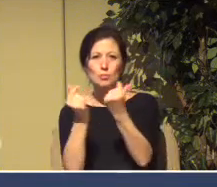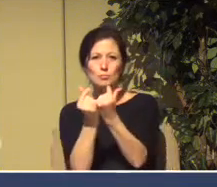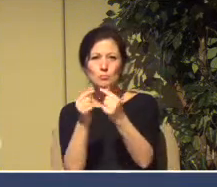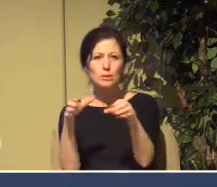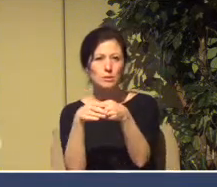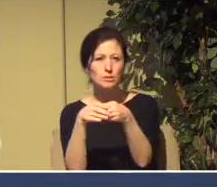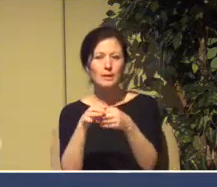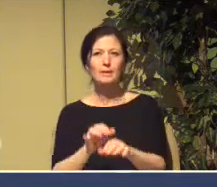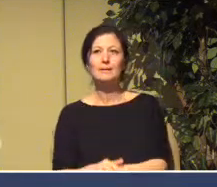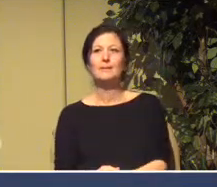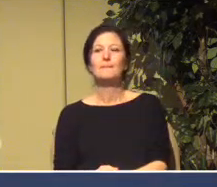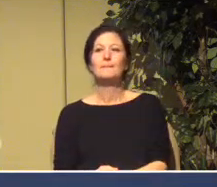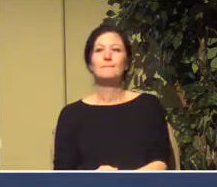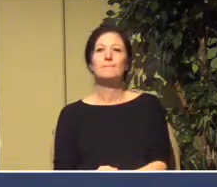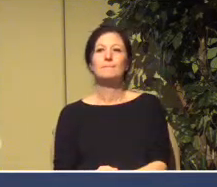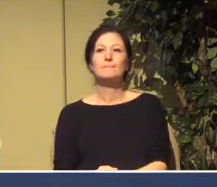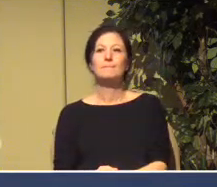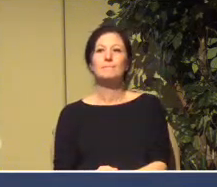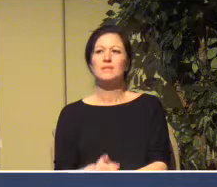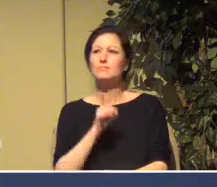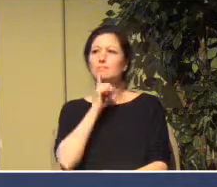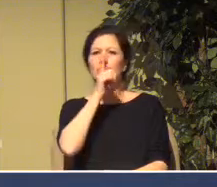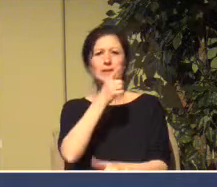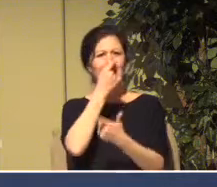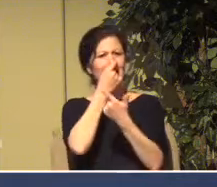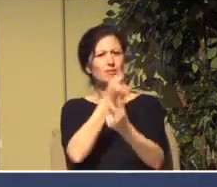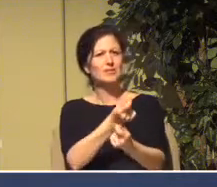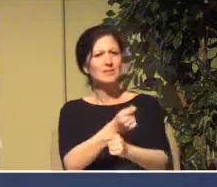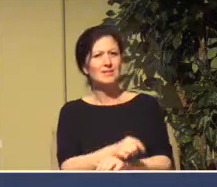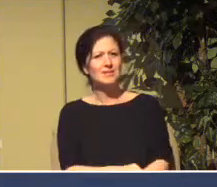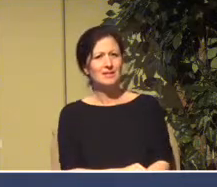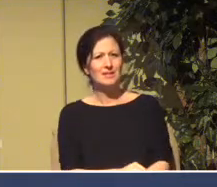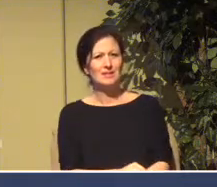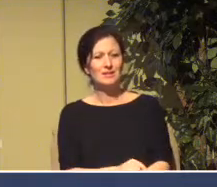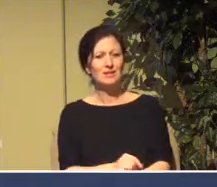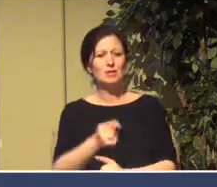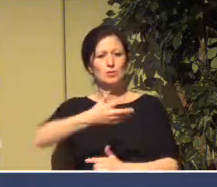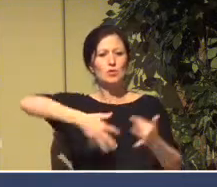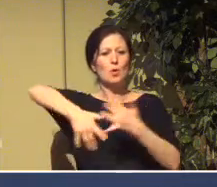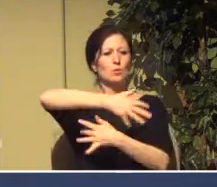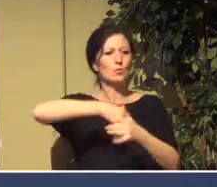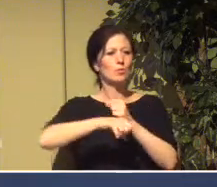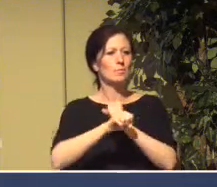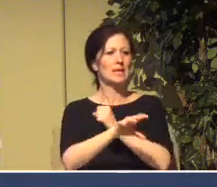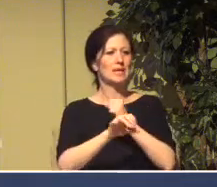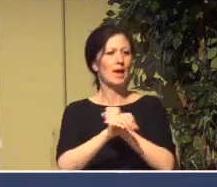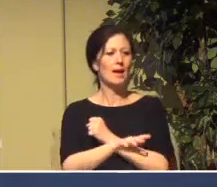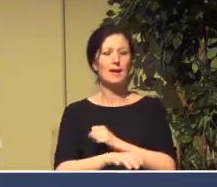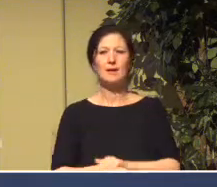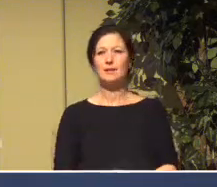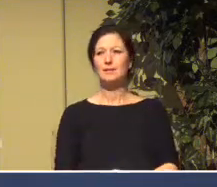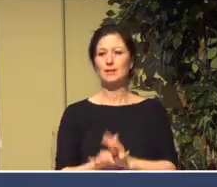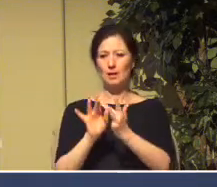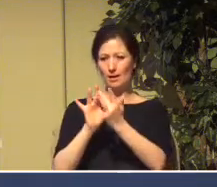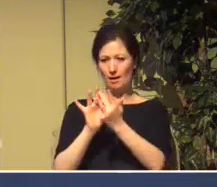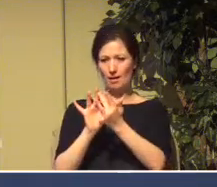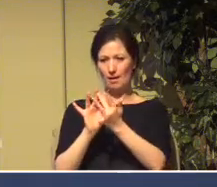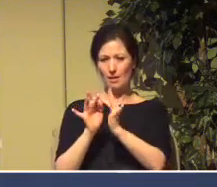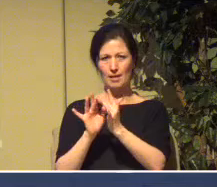is interesting because there's a social media and a video online stuff that's going on here.